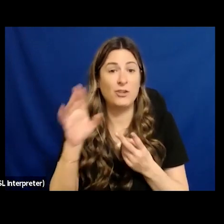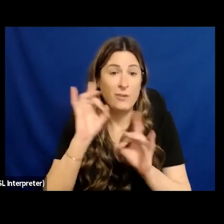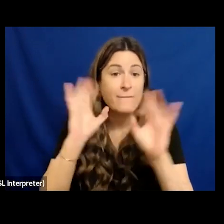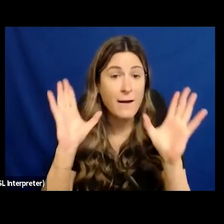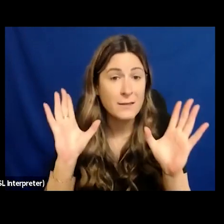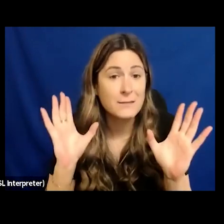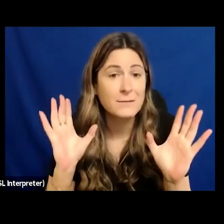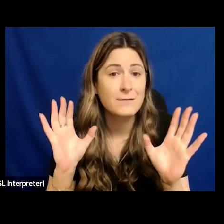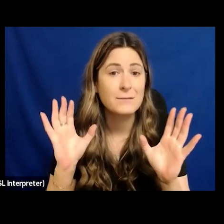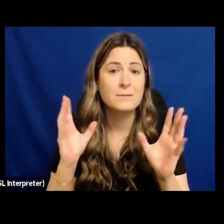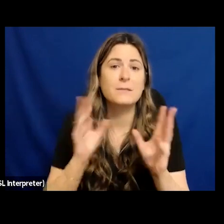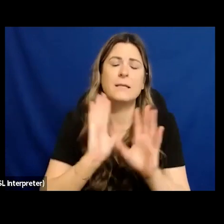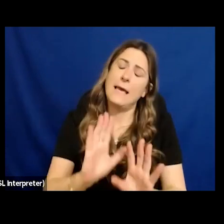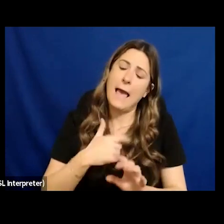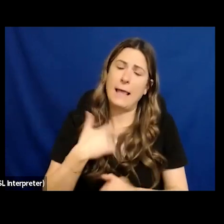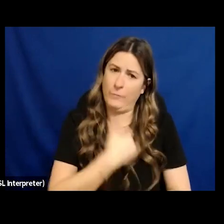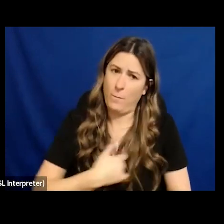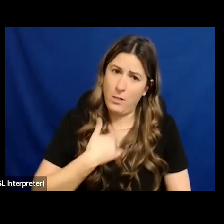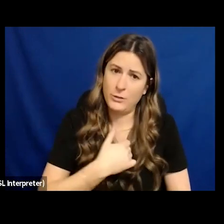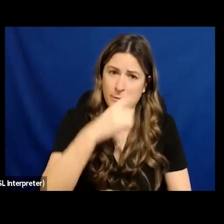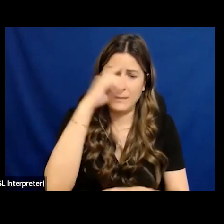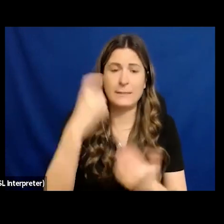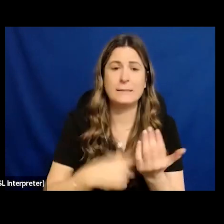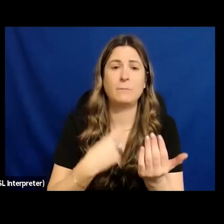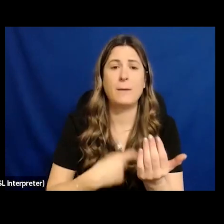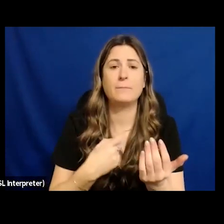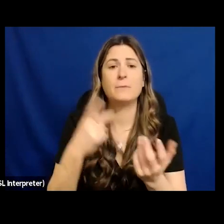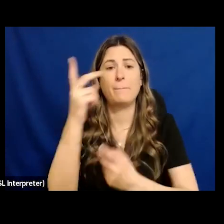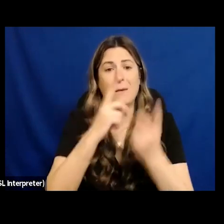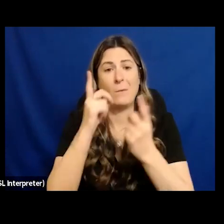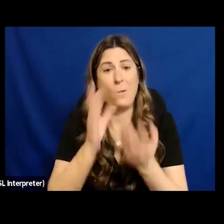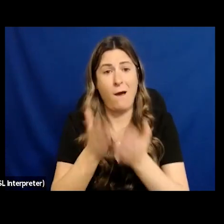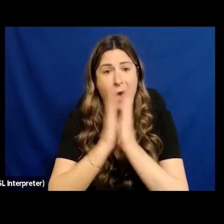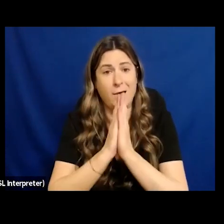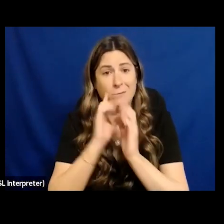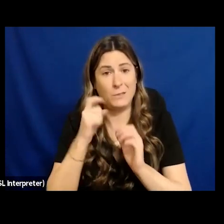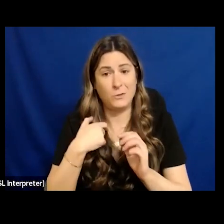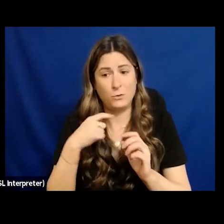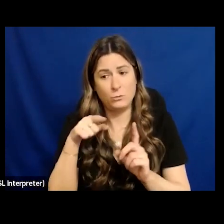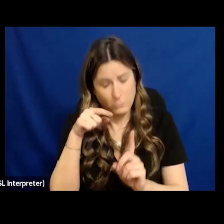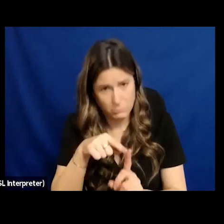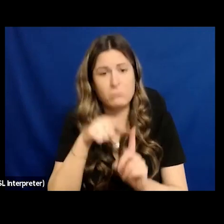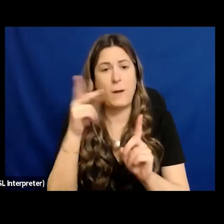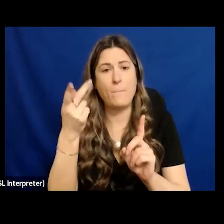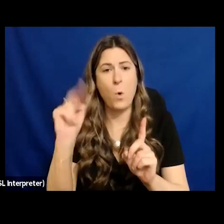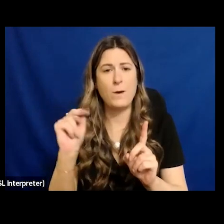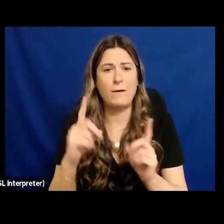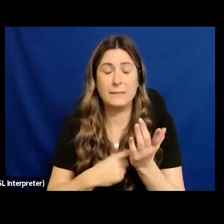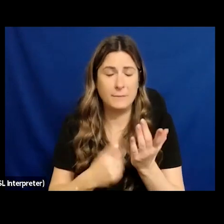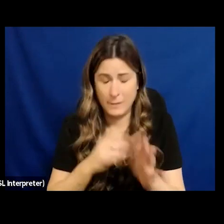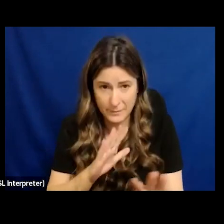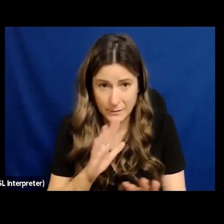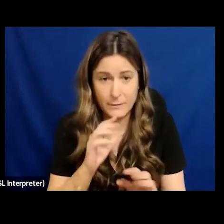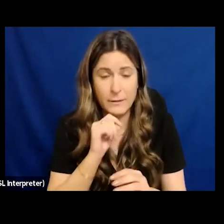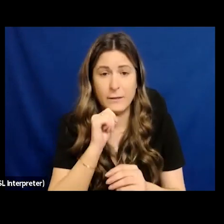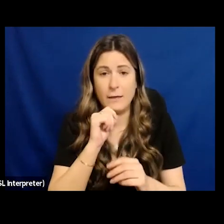recognize the pronouns sometimes that people are asking me to recognize and the reason why um is I